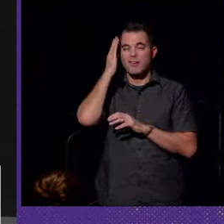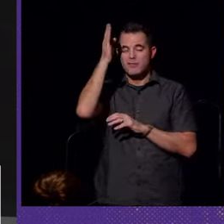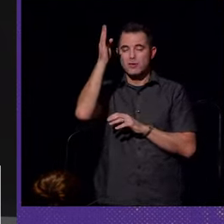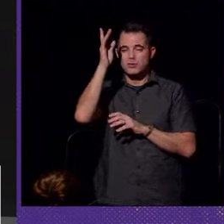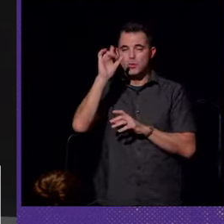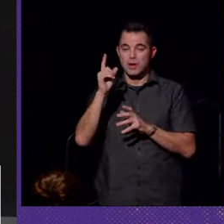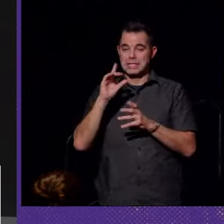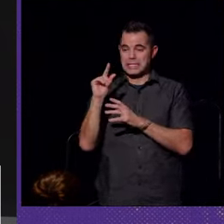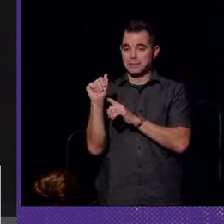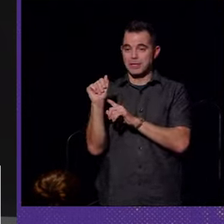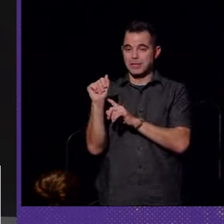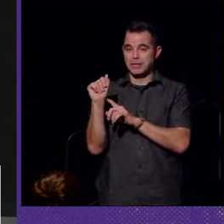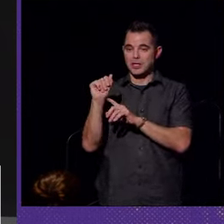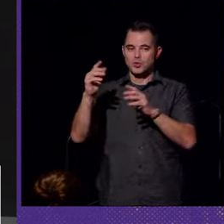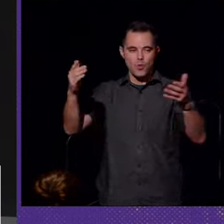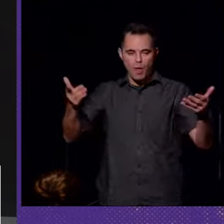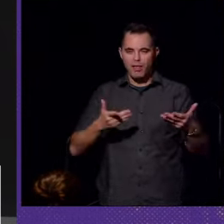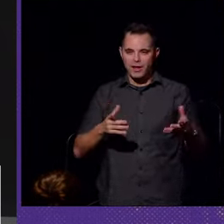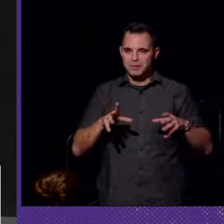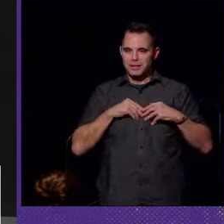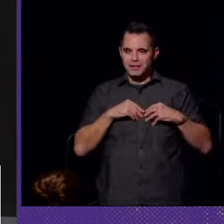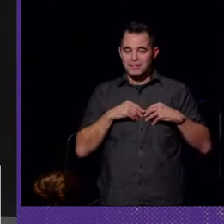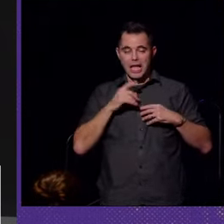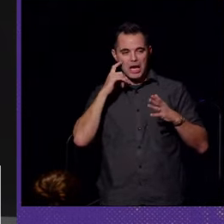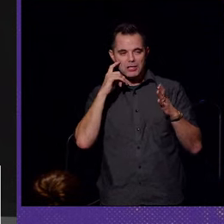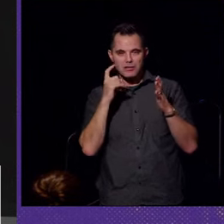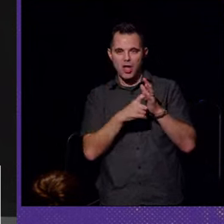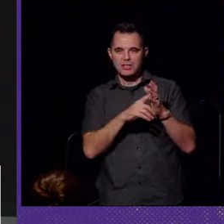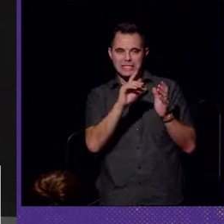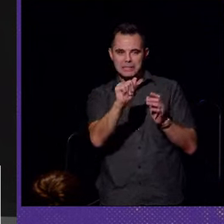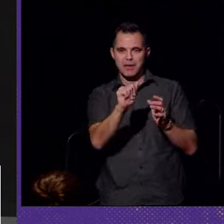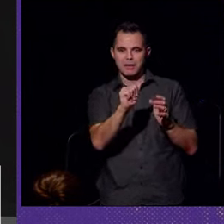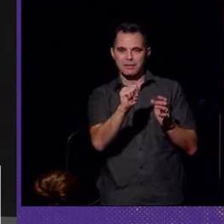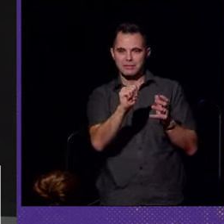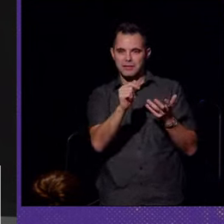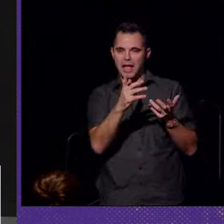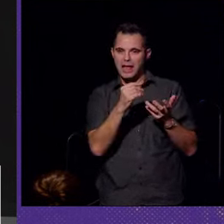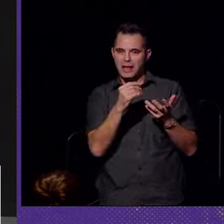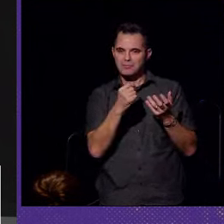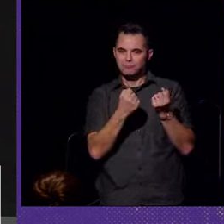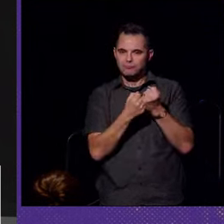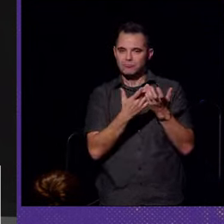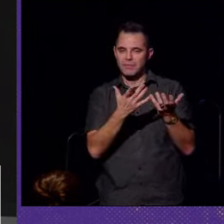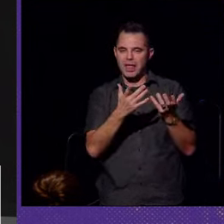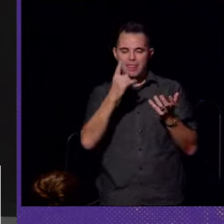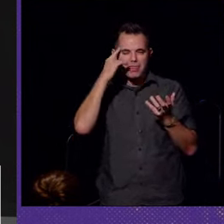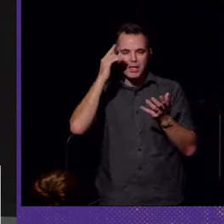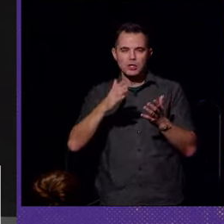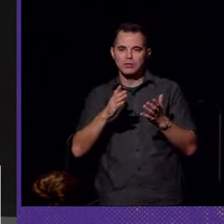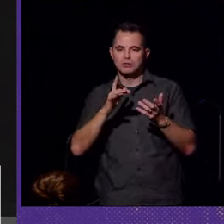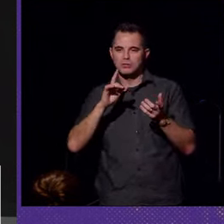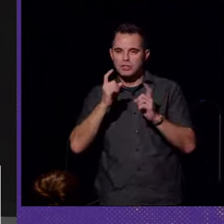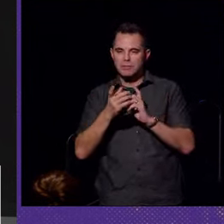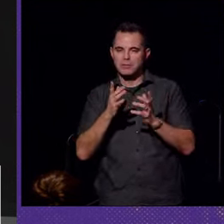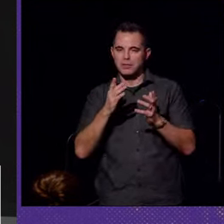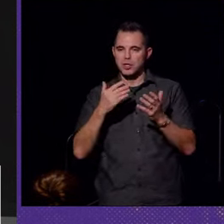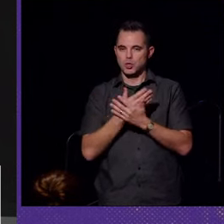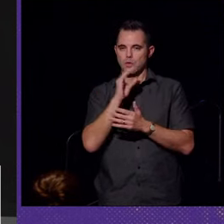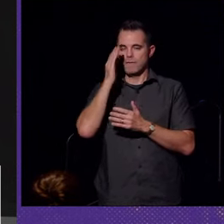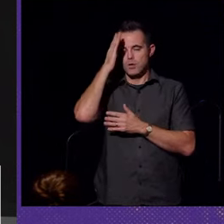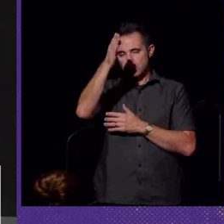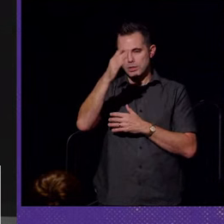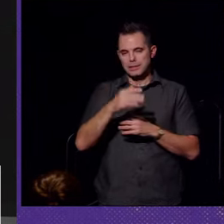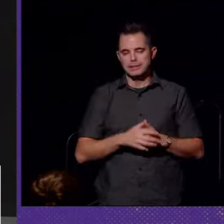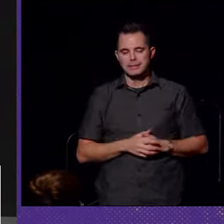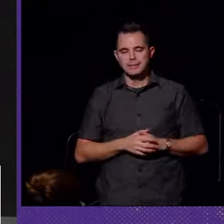where disabilities welcome a knowledge of disabled ancestors and thinkers shape a new future.